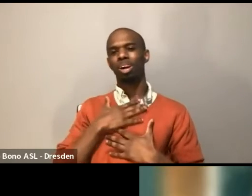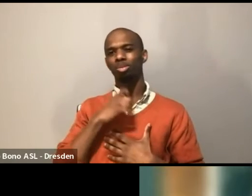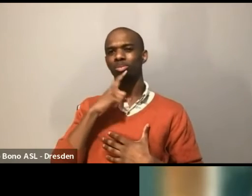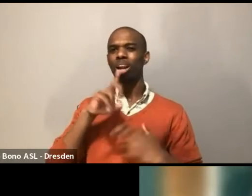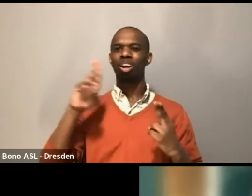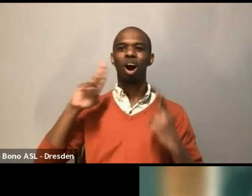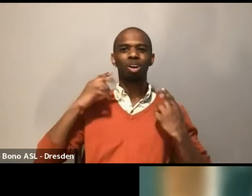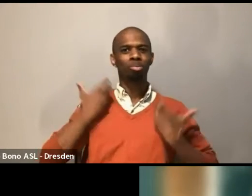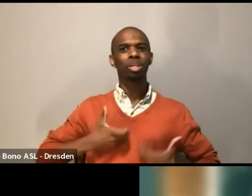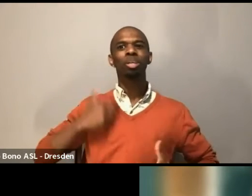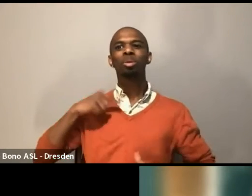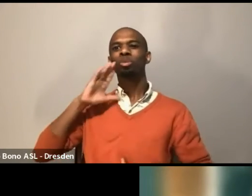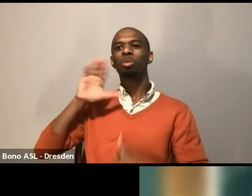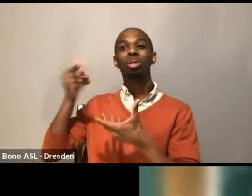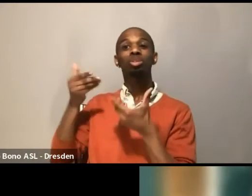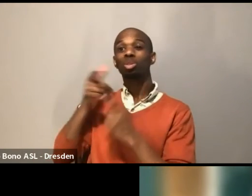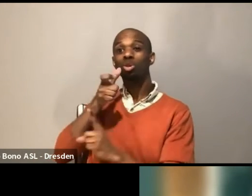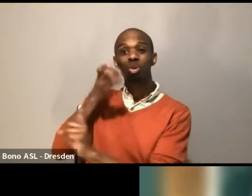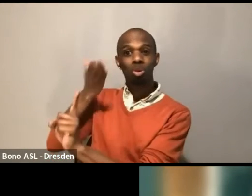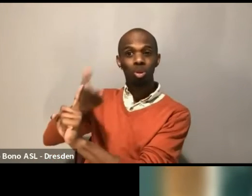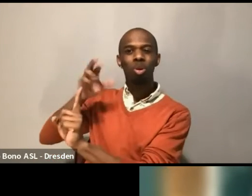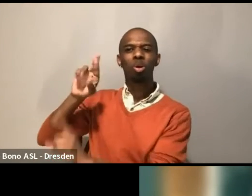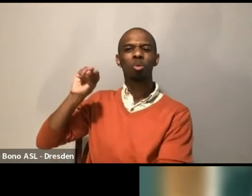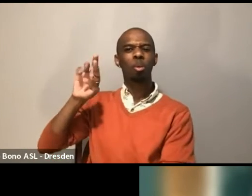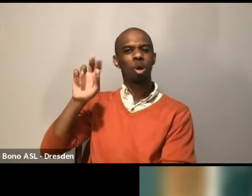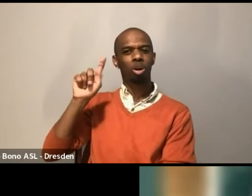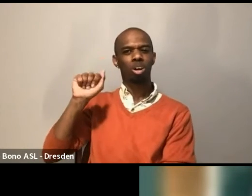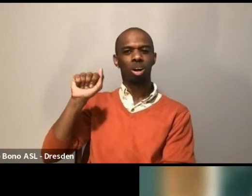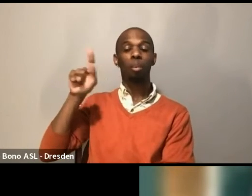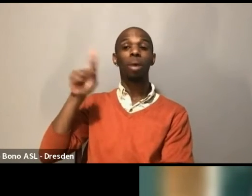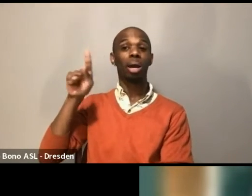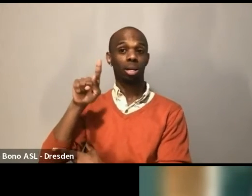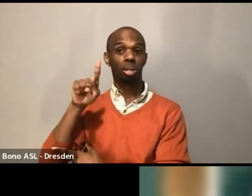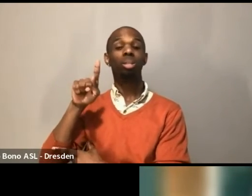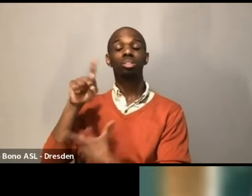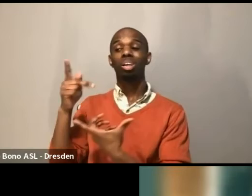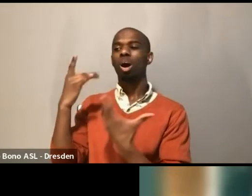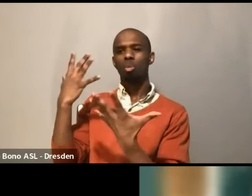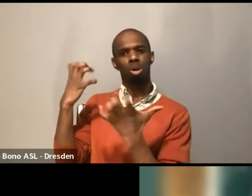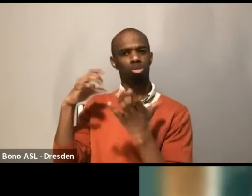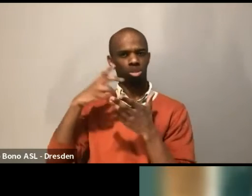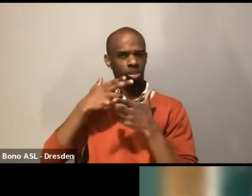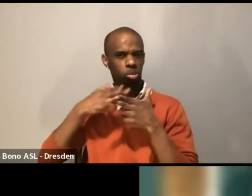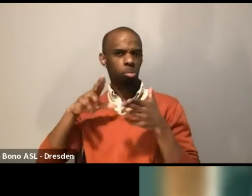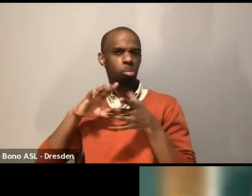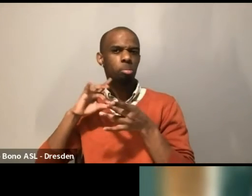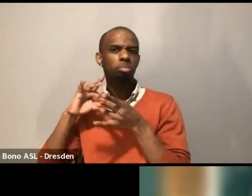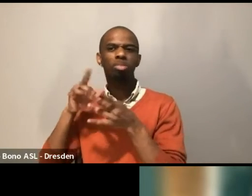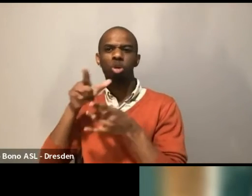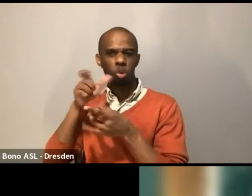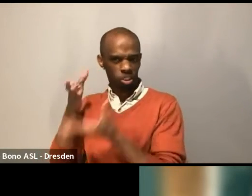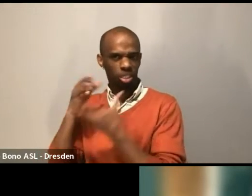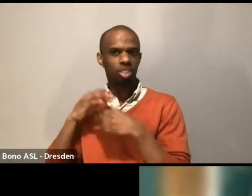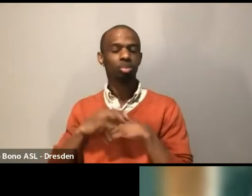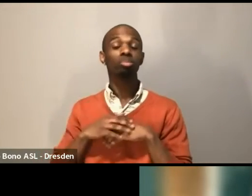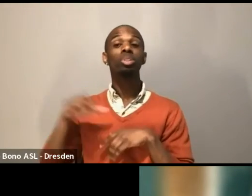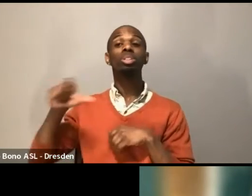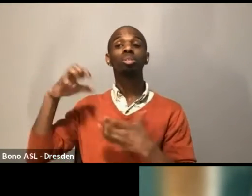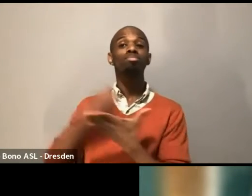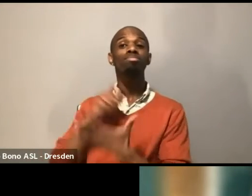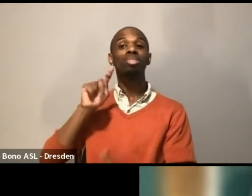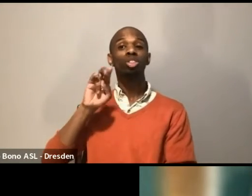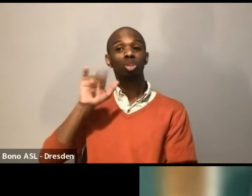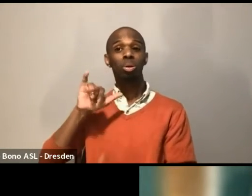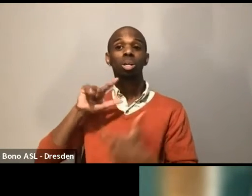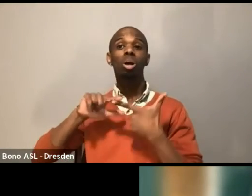lead, Roberta Pereira, into the space. And I would like to read her bio. Roberta Pereira is a Tony-nominated Olivier